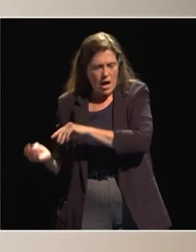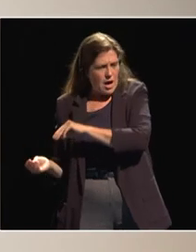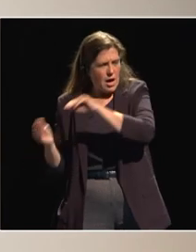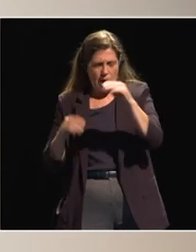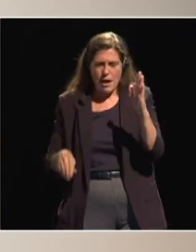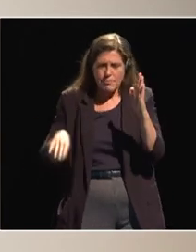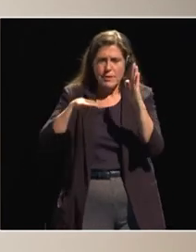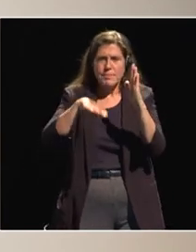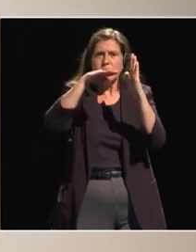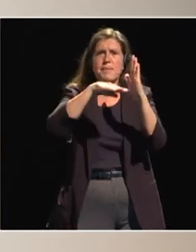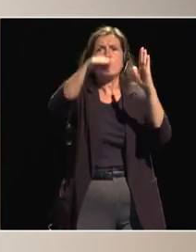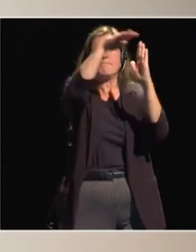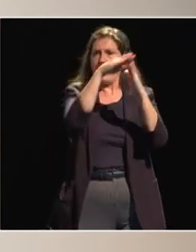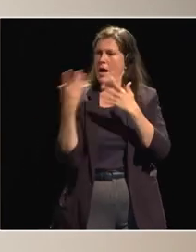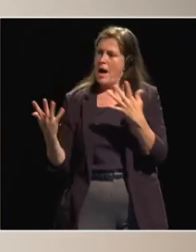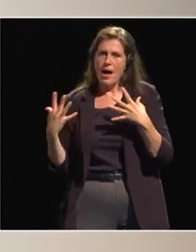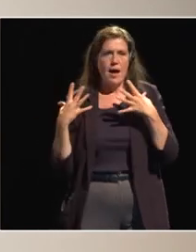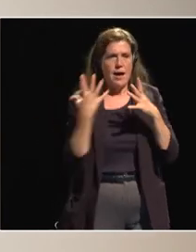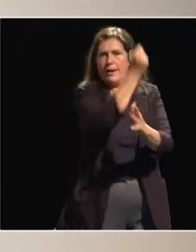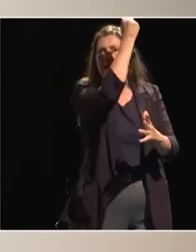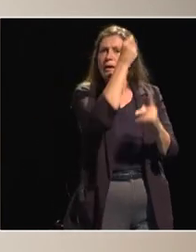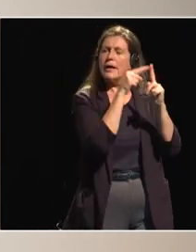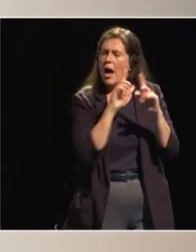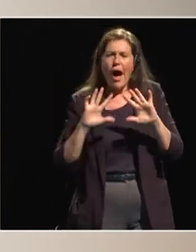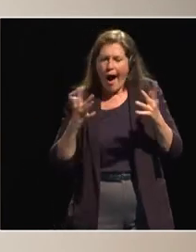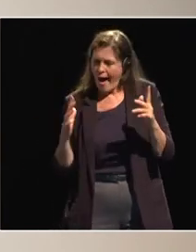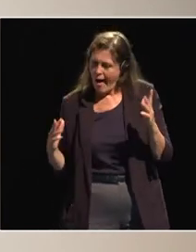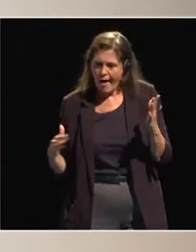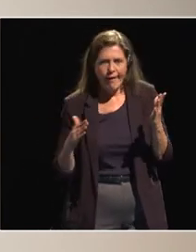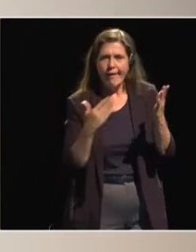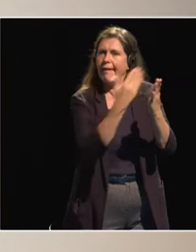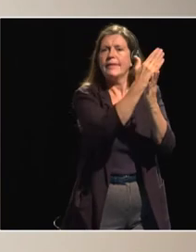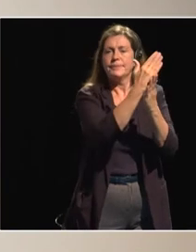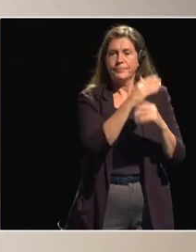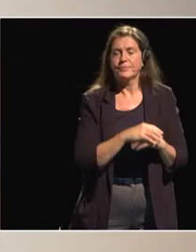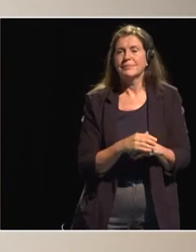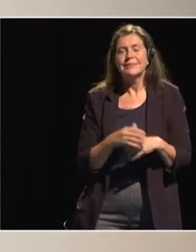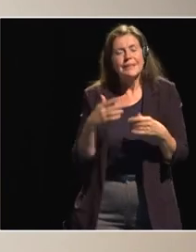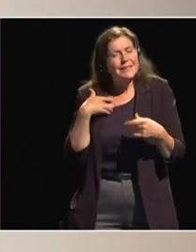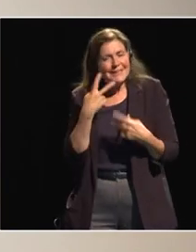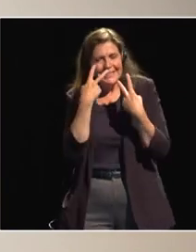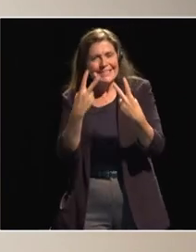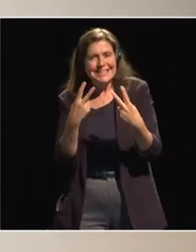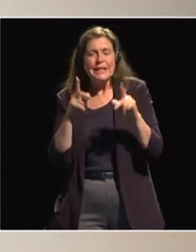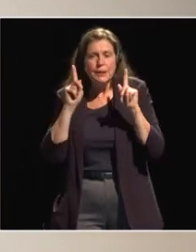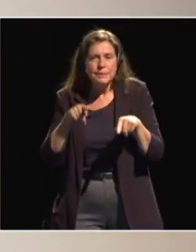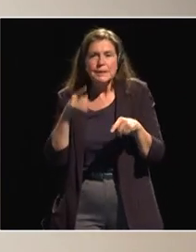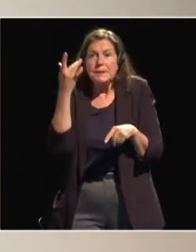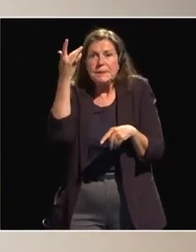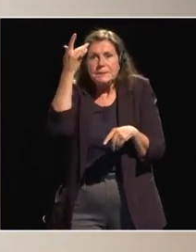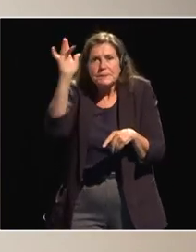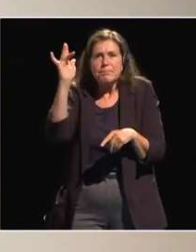a very good point from the commissioner thank you very much but i see there's a need of a smart affordable